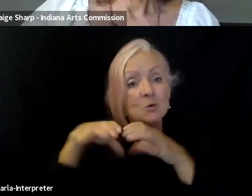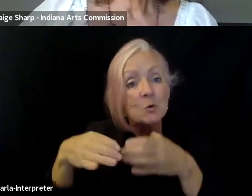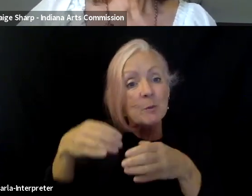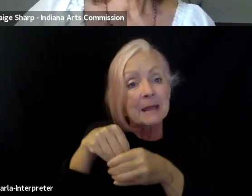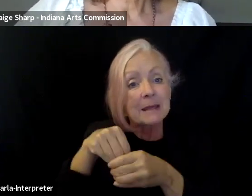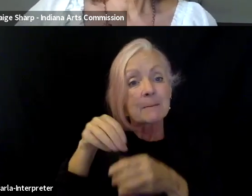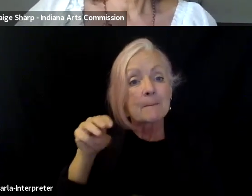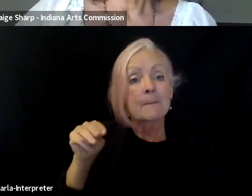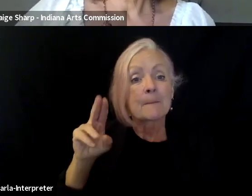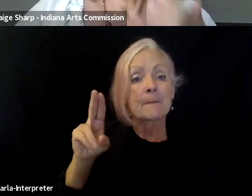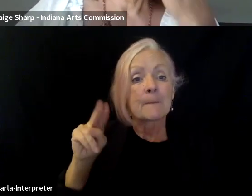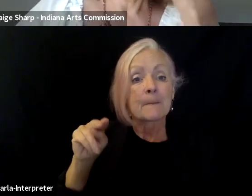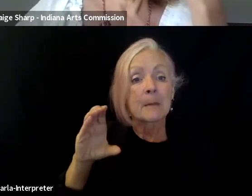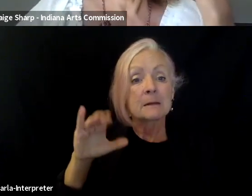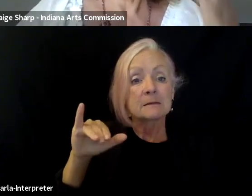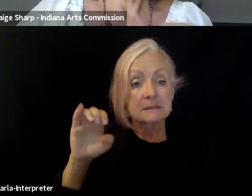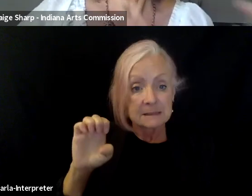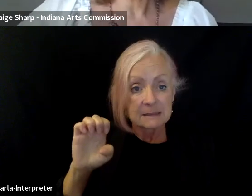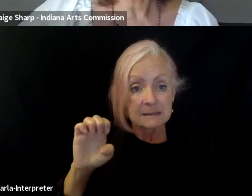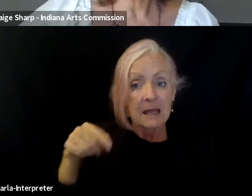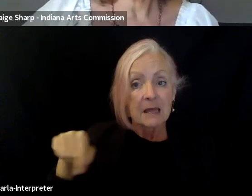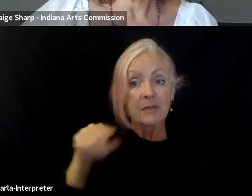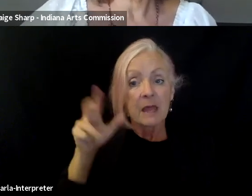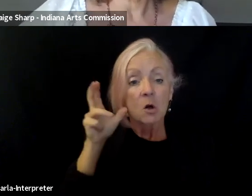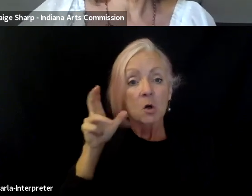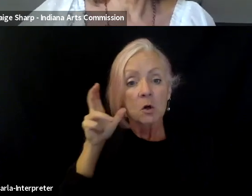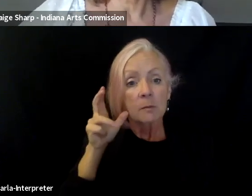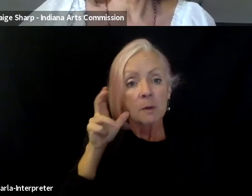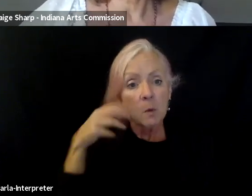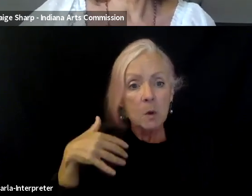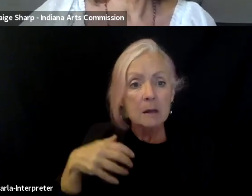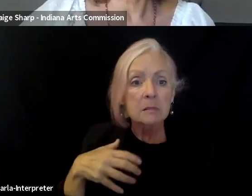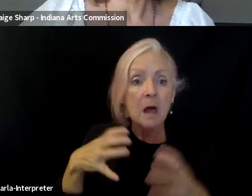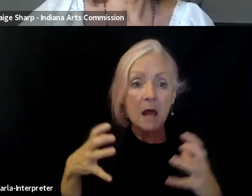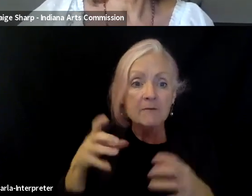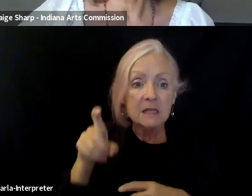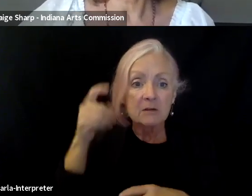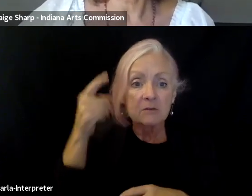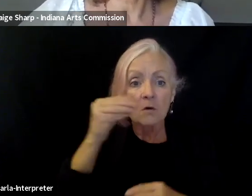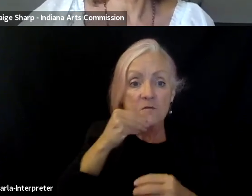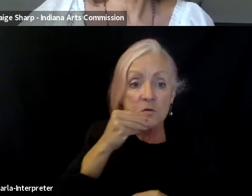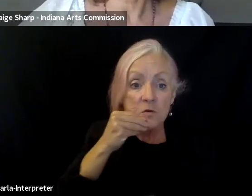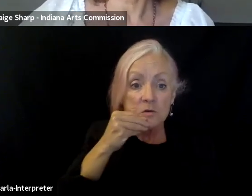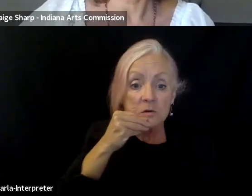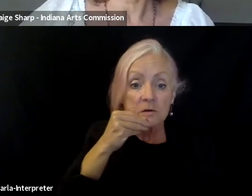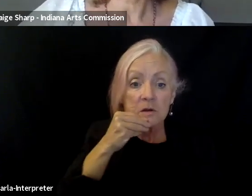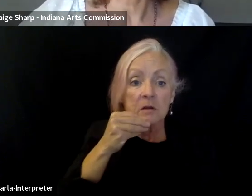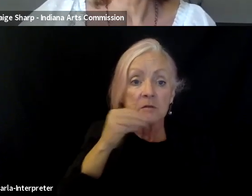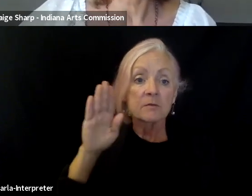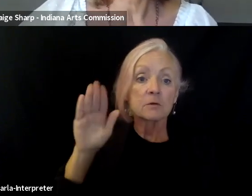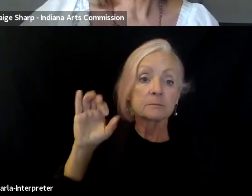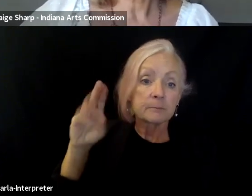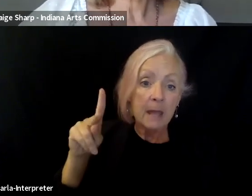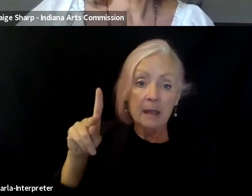they had heard about, you know, there's a high need for food because people, um, the, the food bank has just been